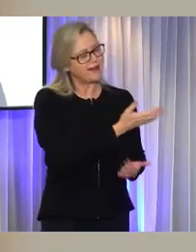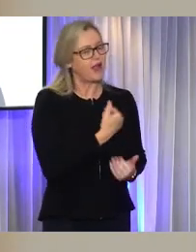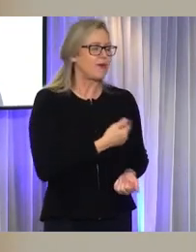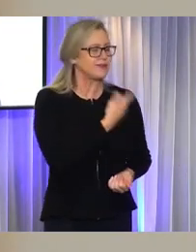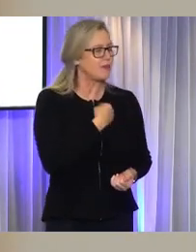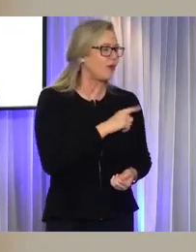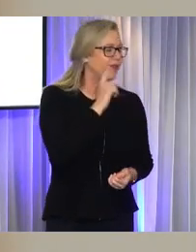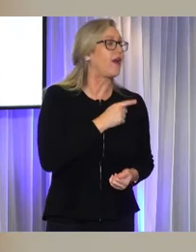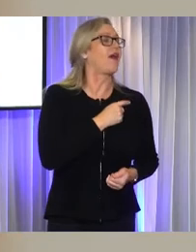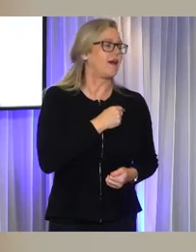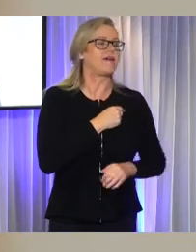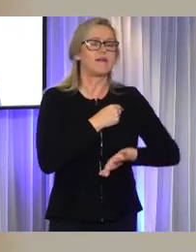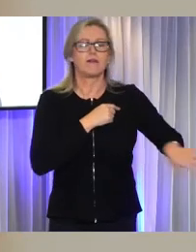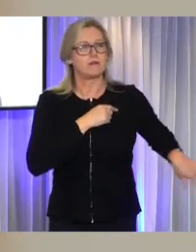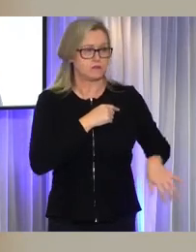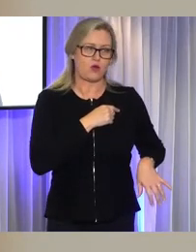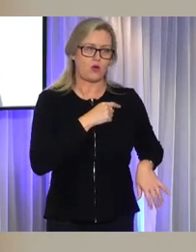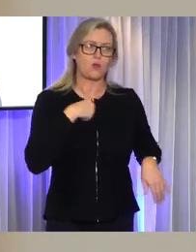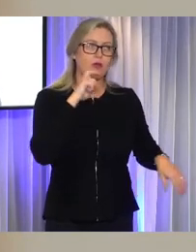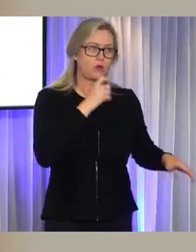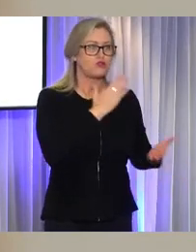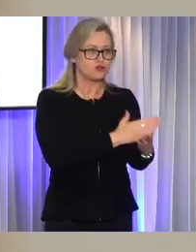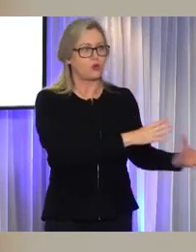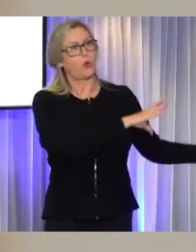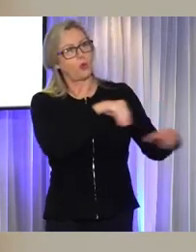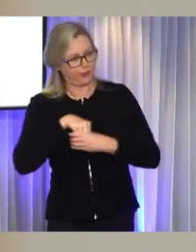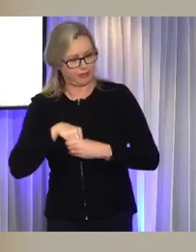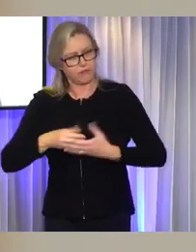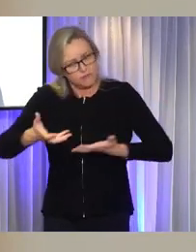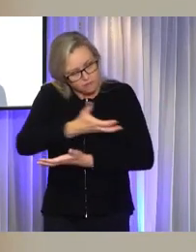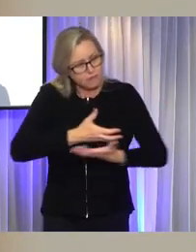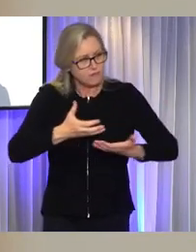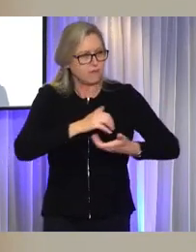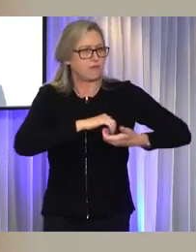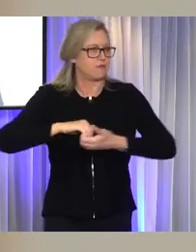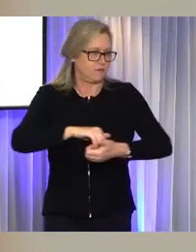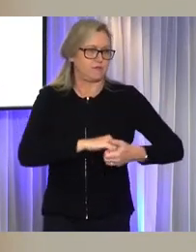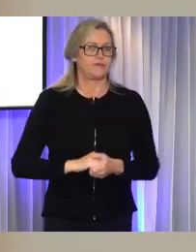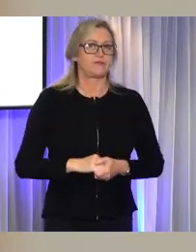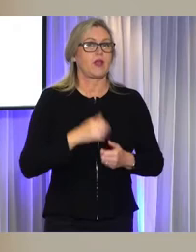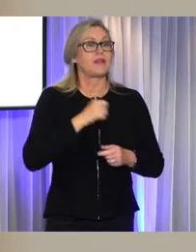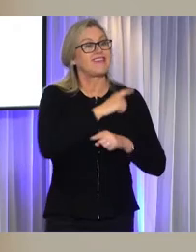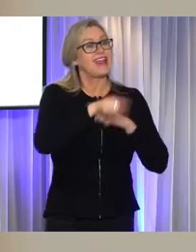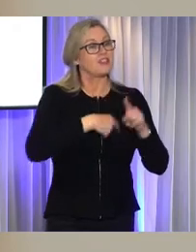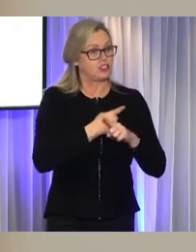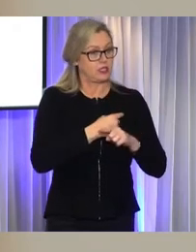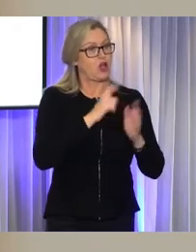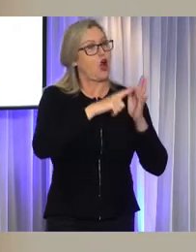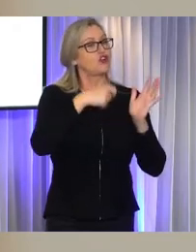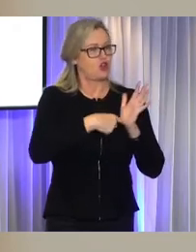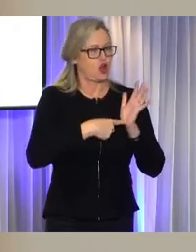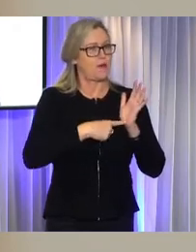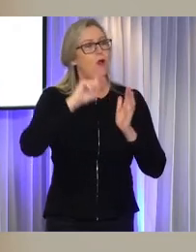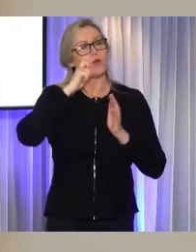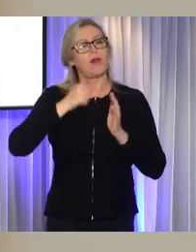solutions together. The review will hand down its final report no later than October of next year, but that doesn't